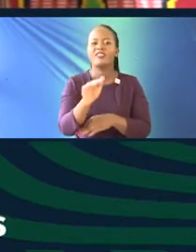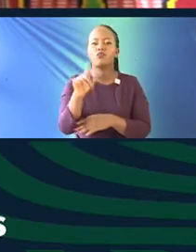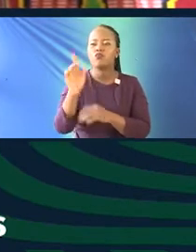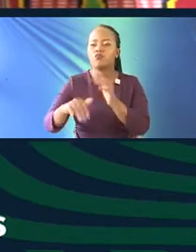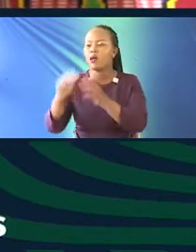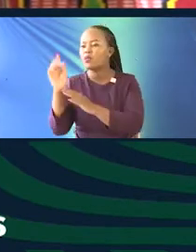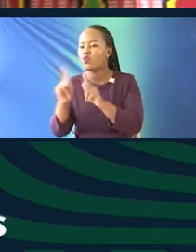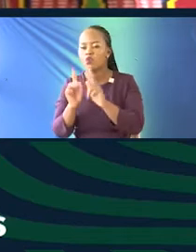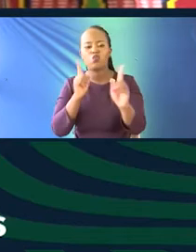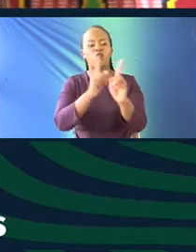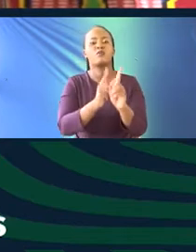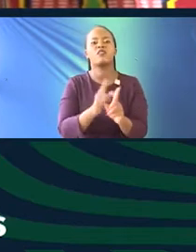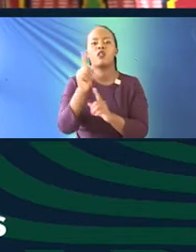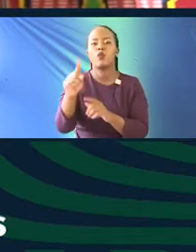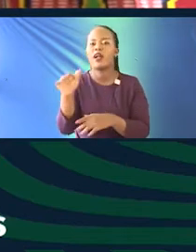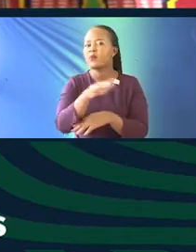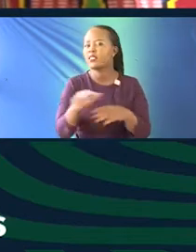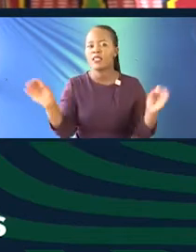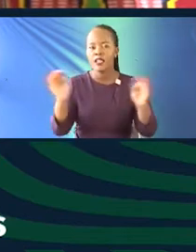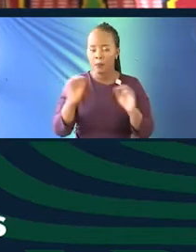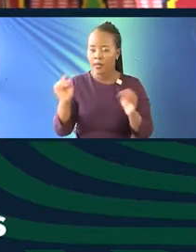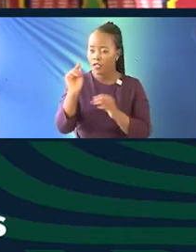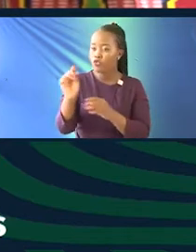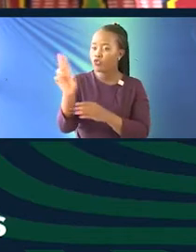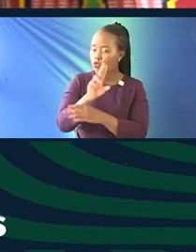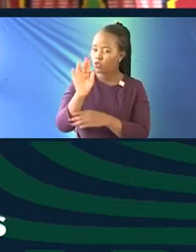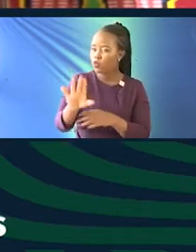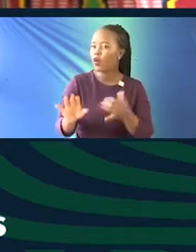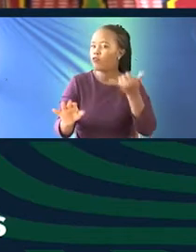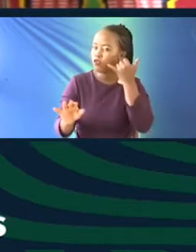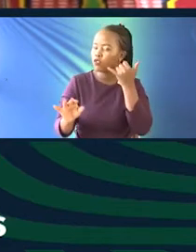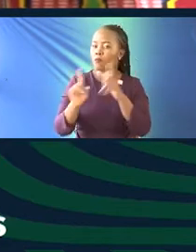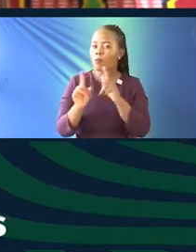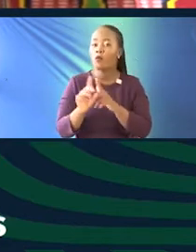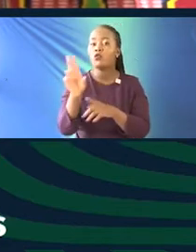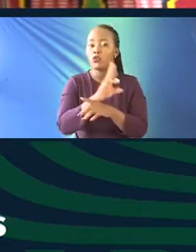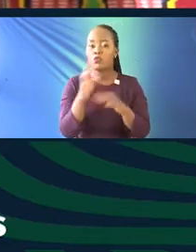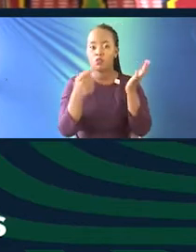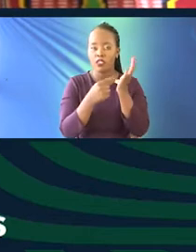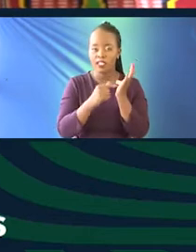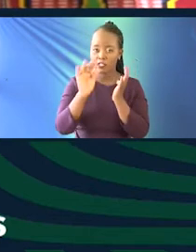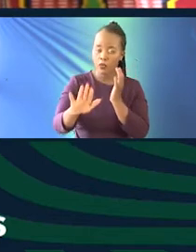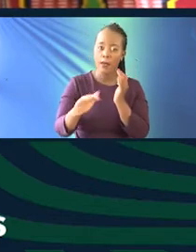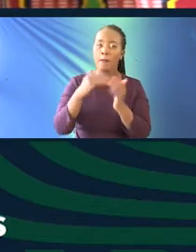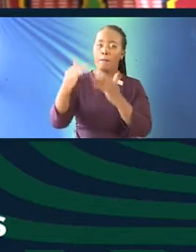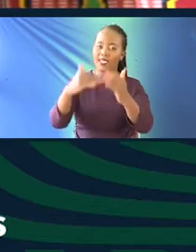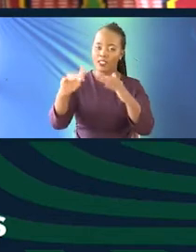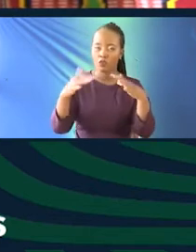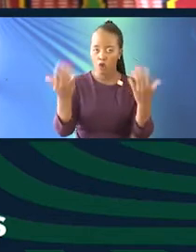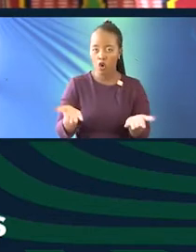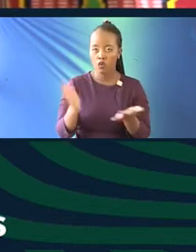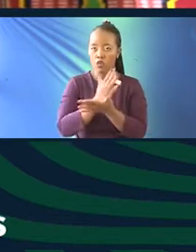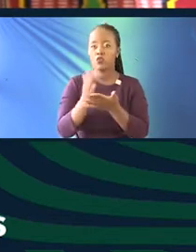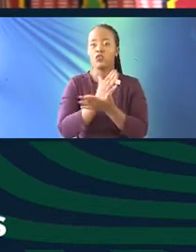device and meet us at point A, what we're saying is use that device and use it to either digitize your material or to share material